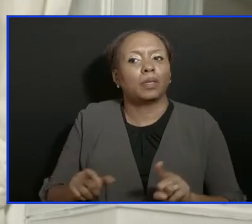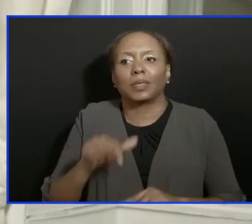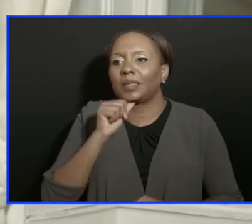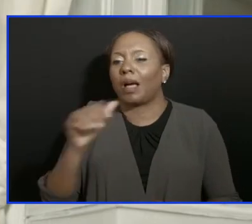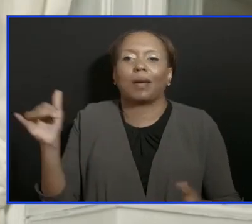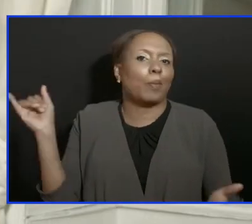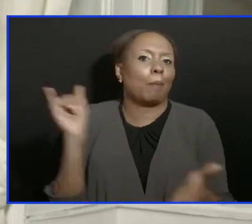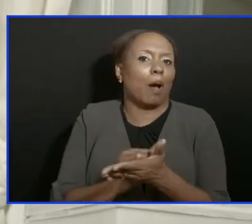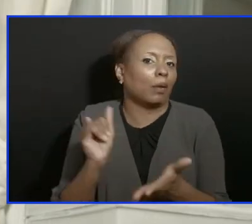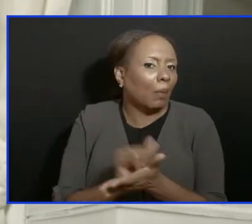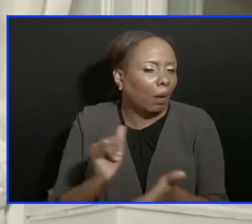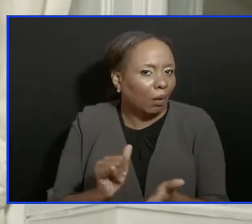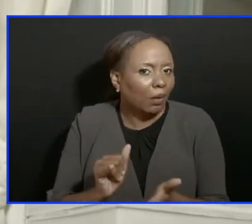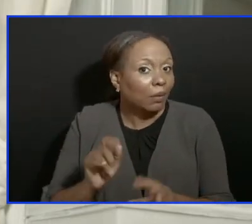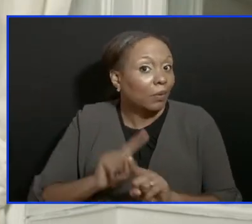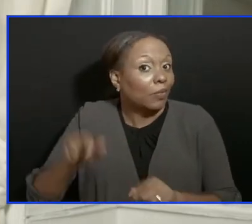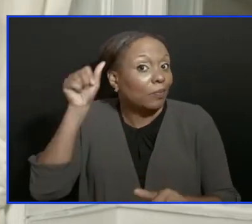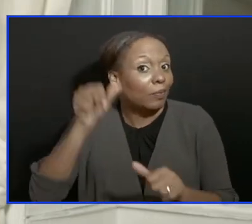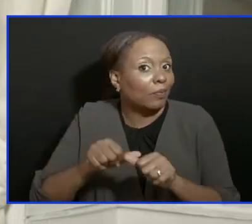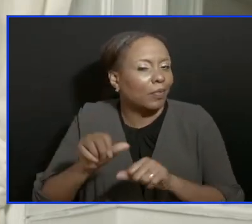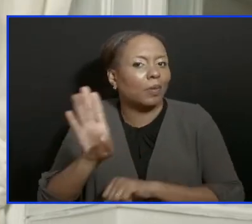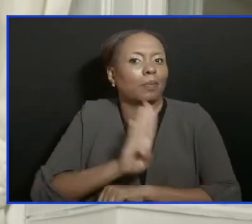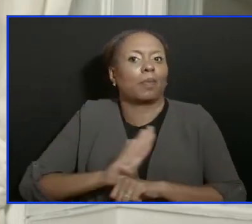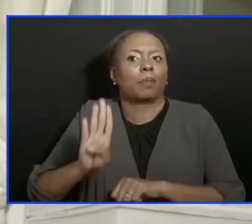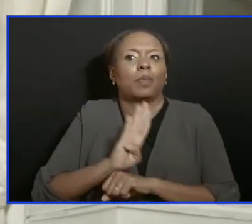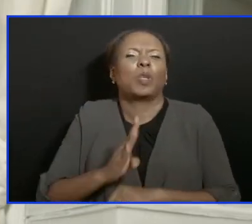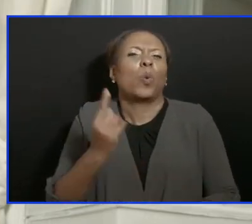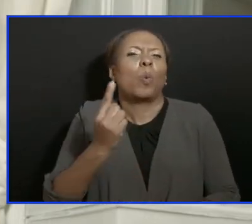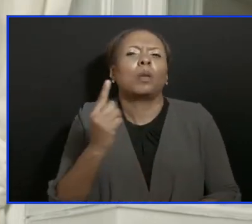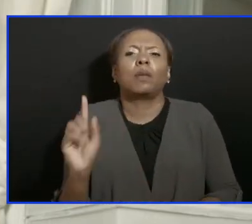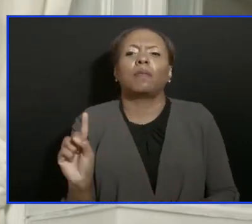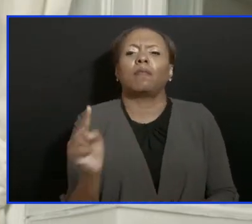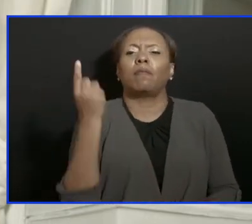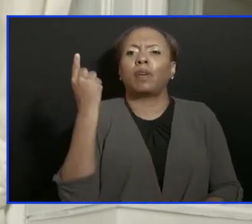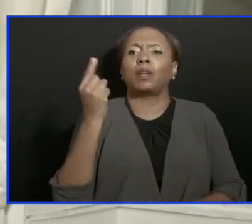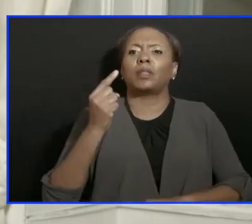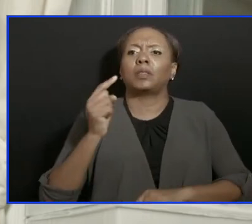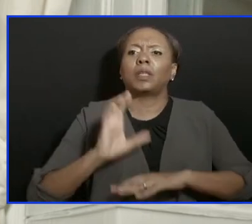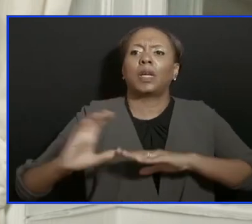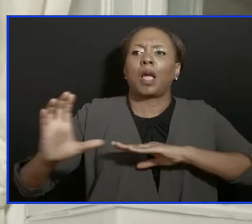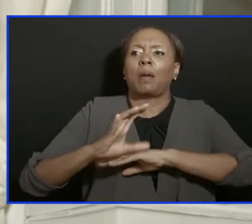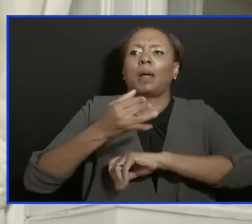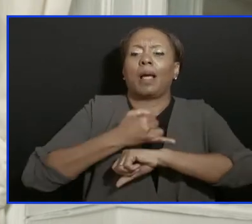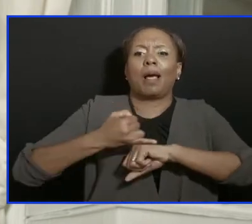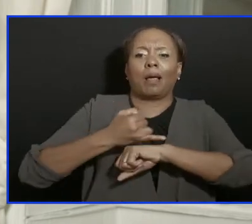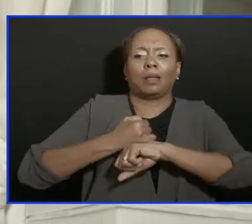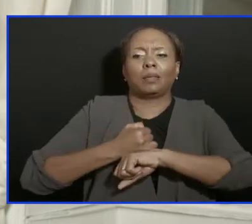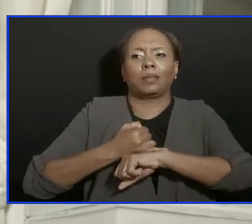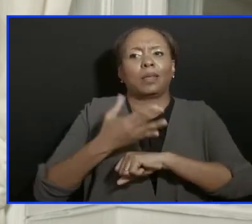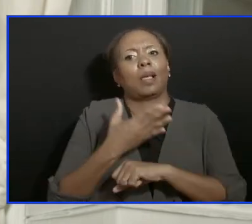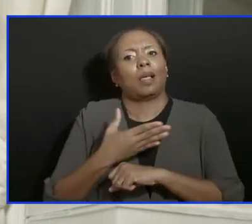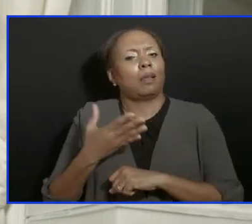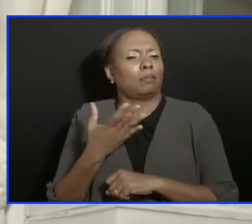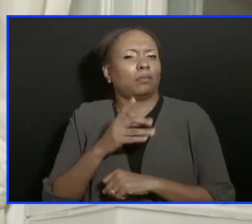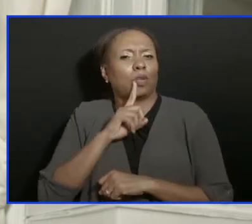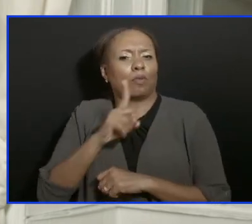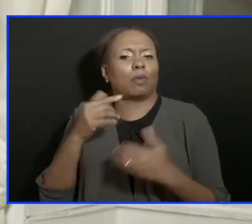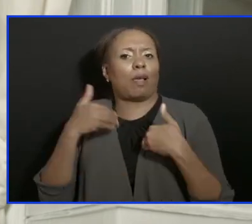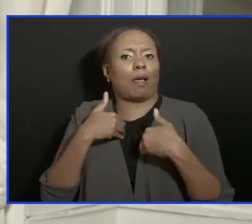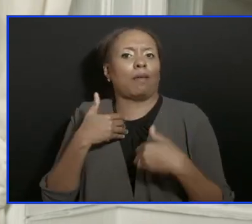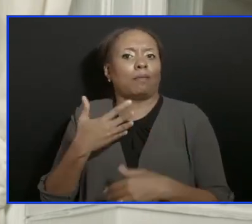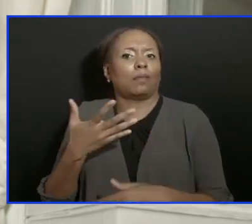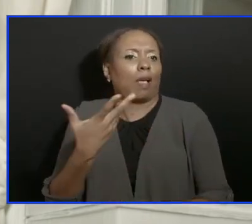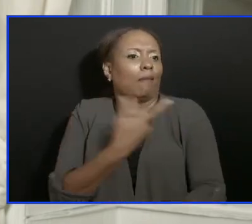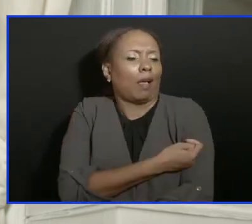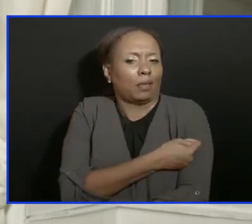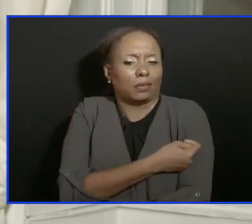might remember, was one of the first countries regionally, and certainly in Latin America, to have dosages of vaccines and to start vaccinating